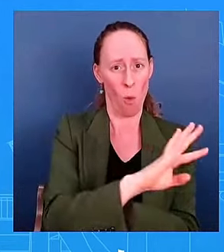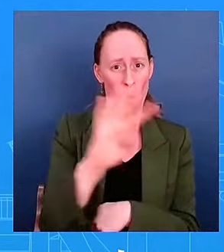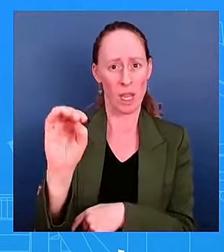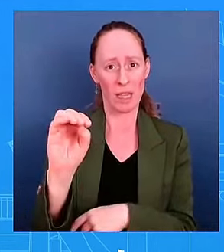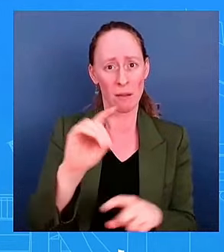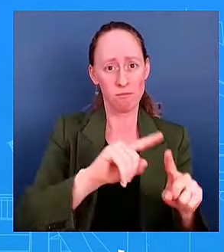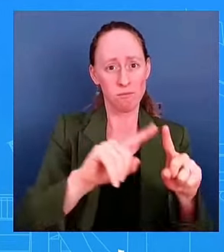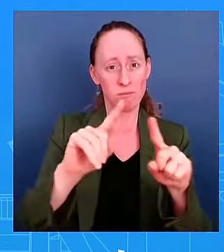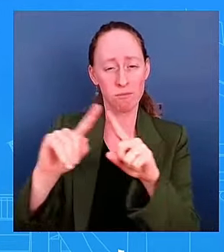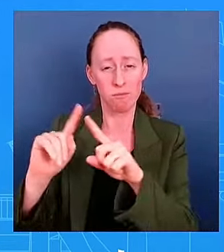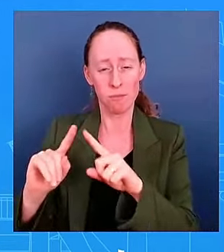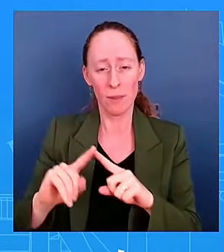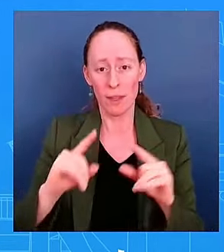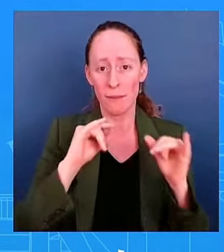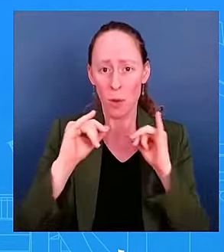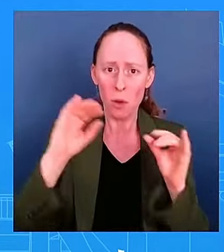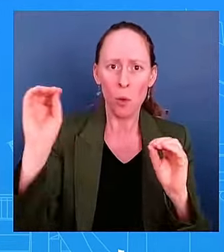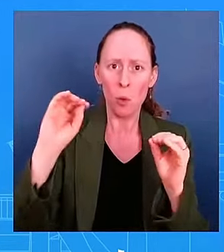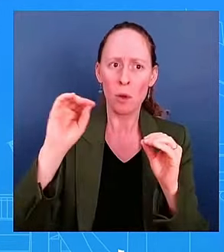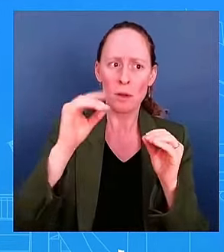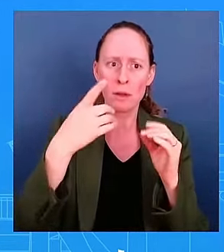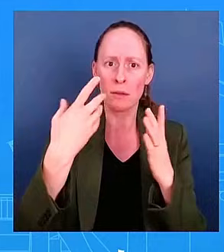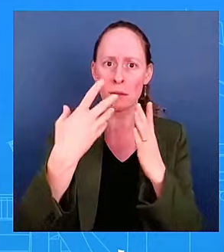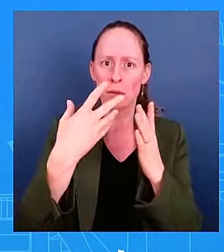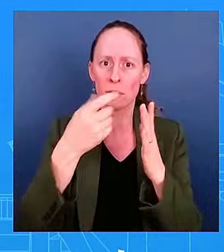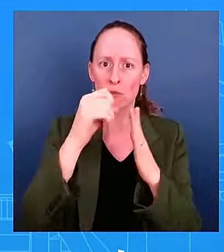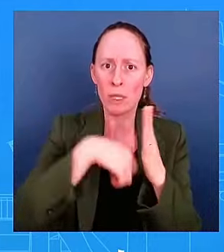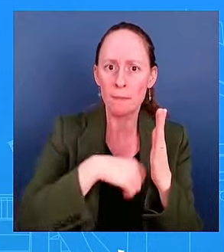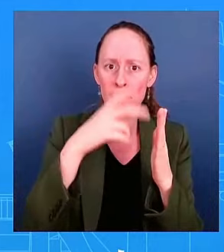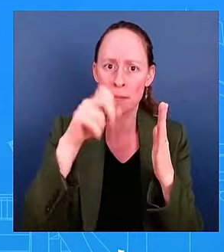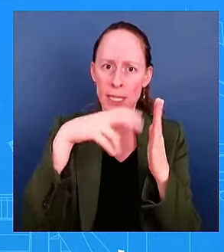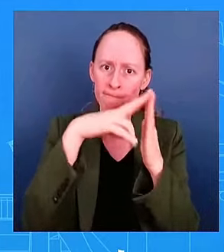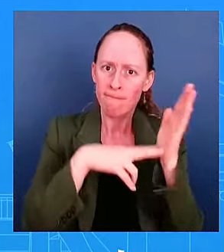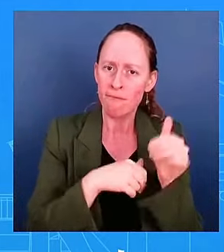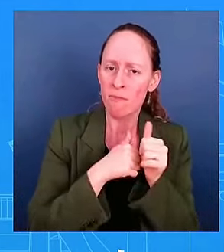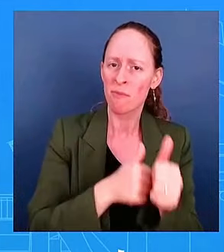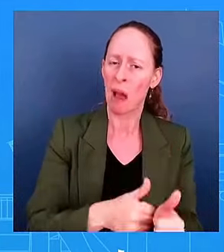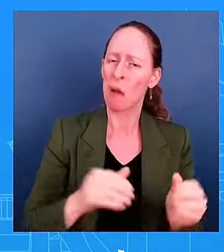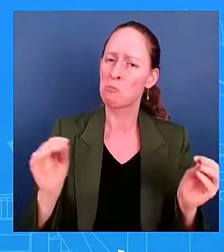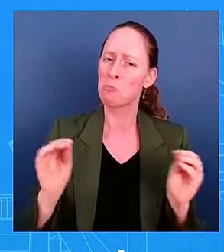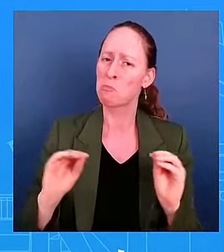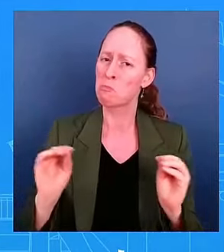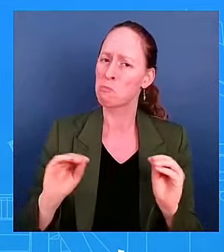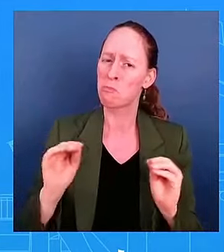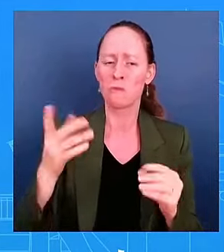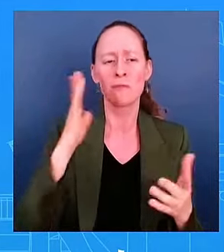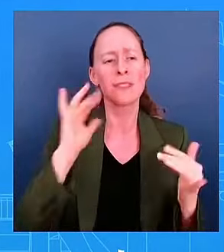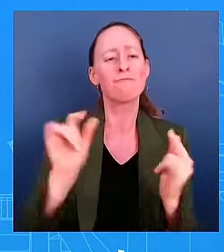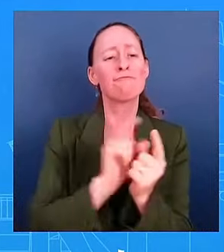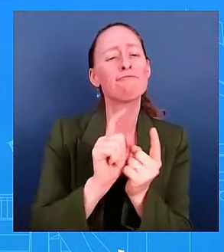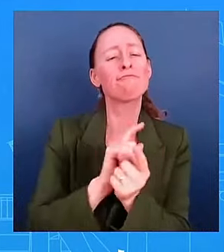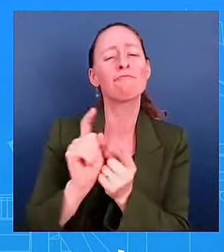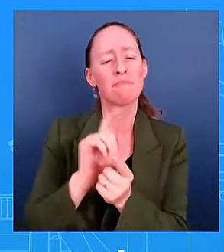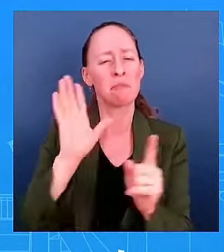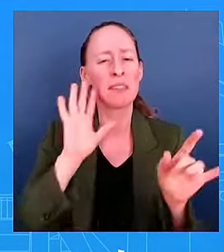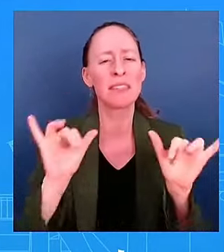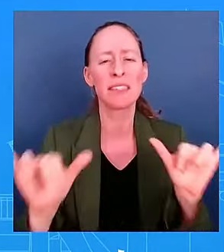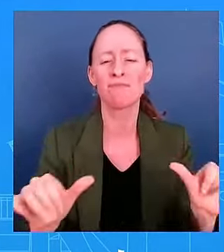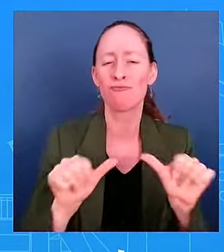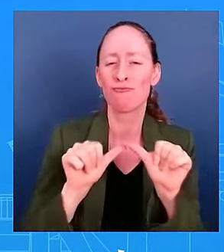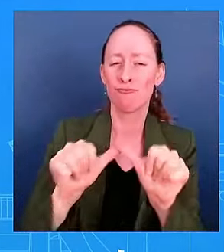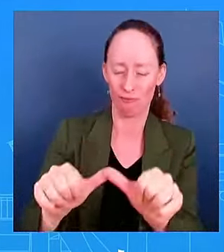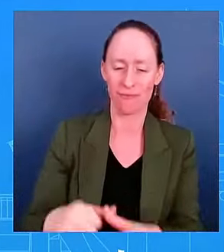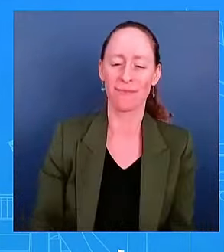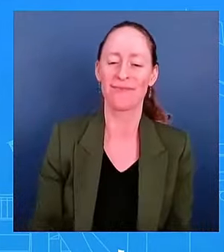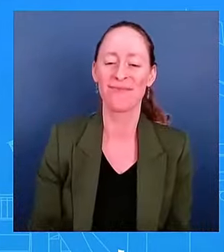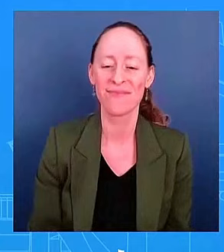him out there connecting with the, engaging with the American people. And I think that's important. But again, we're now almost a week after the debate. Why doesn't